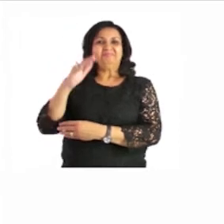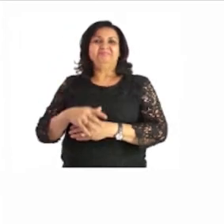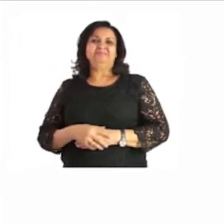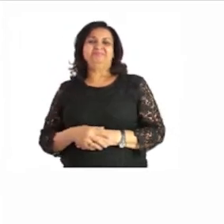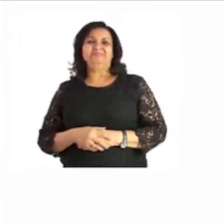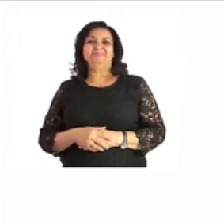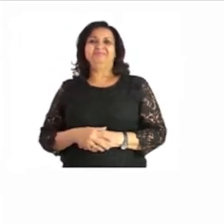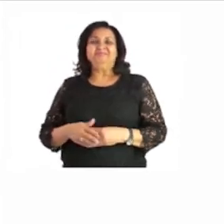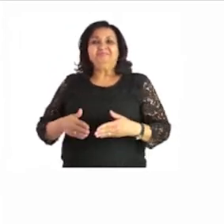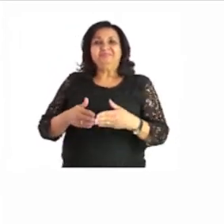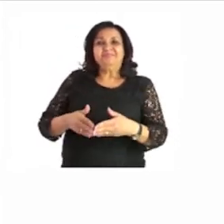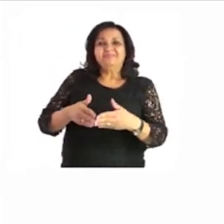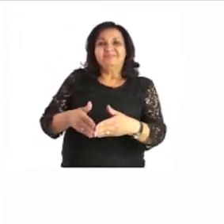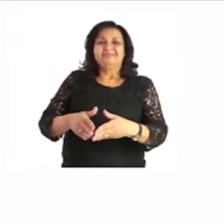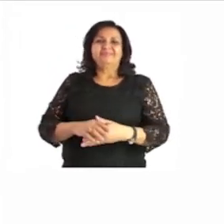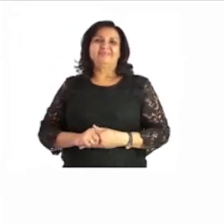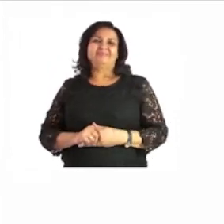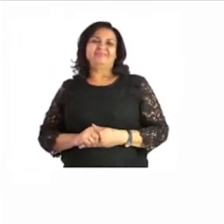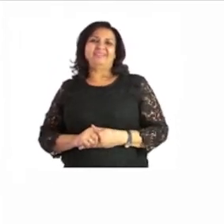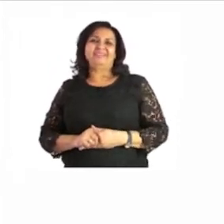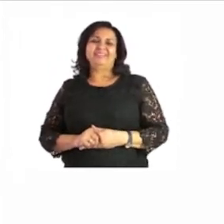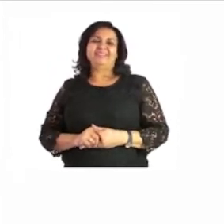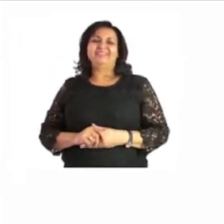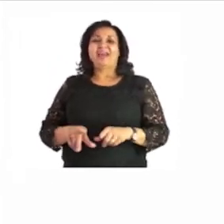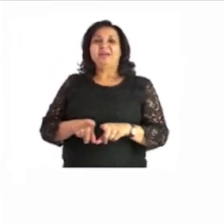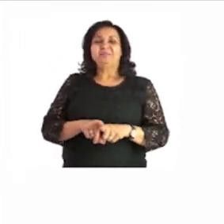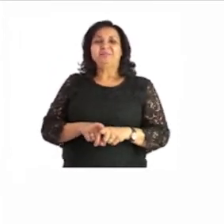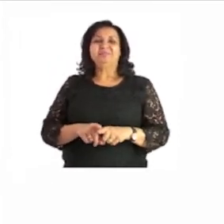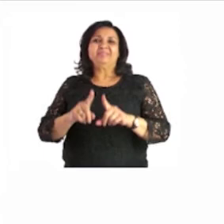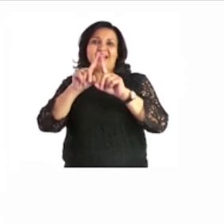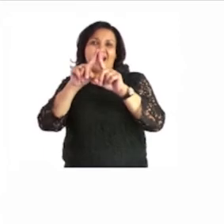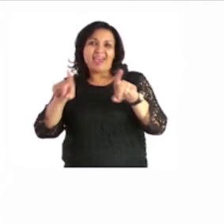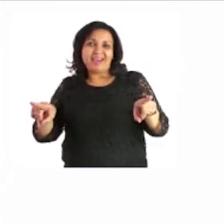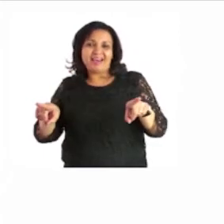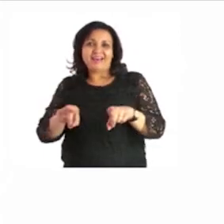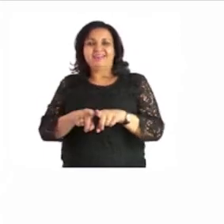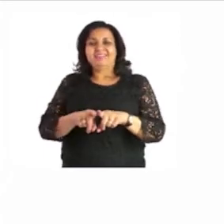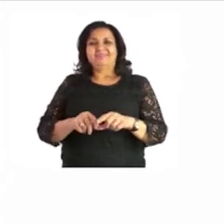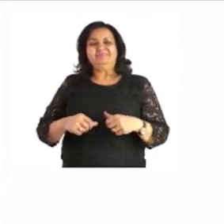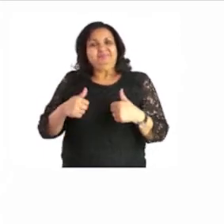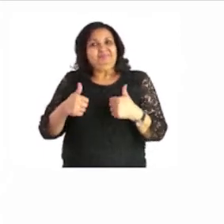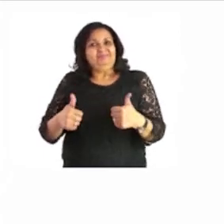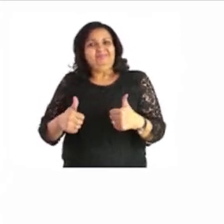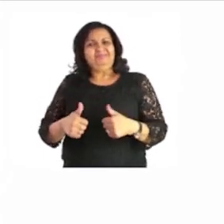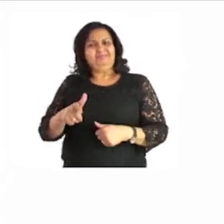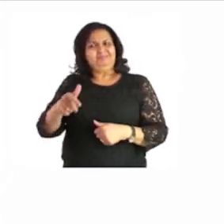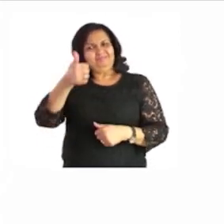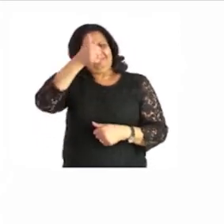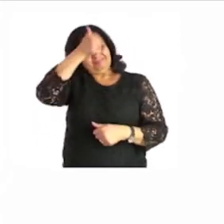they are all made out of a triangle well done you're getting clever by the day